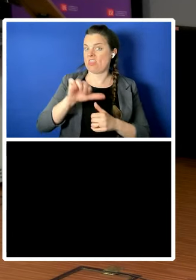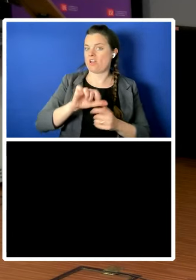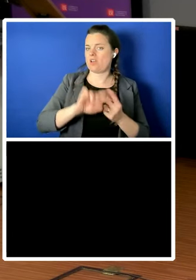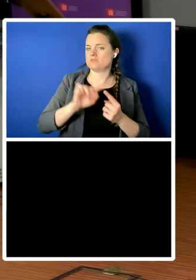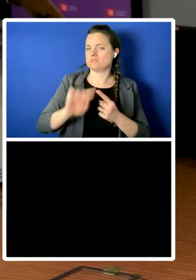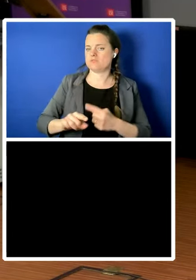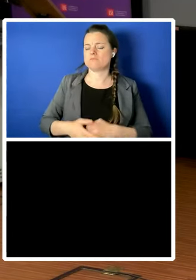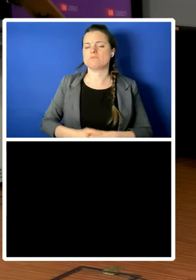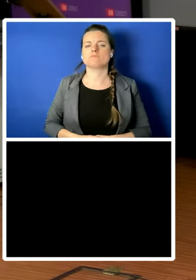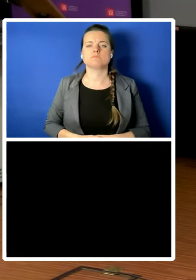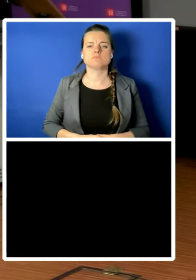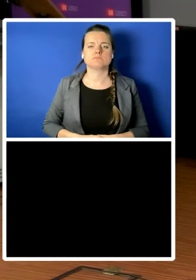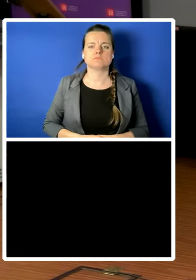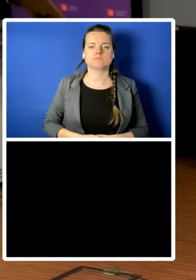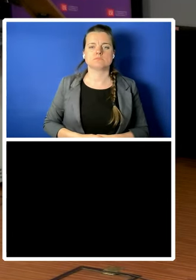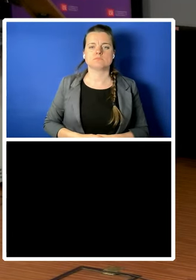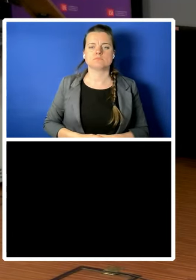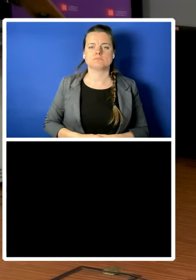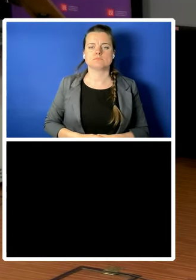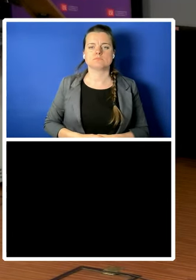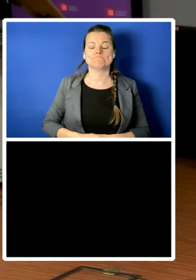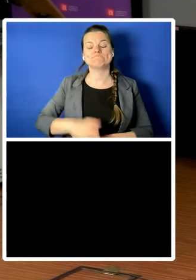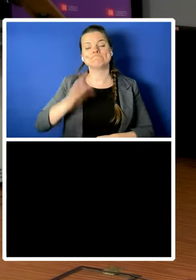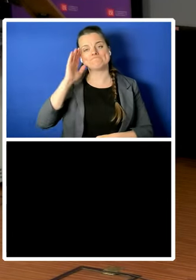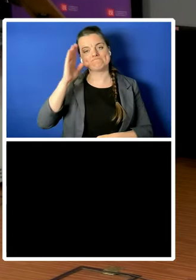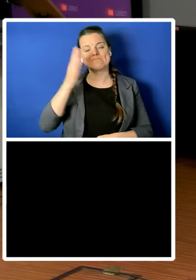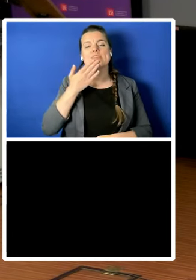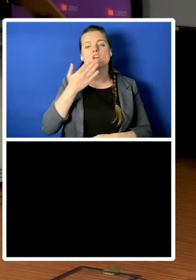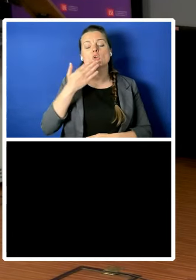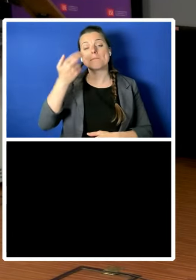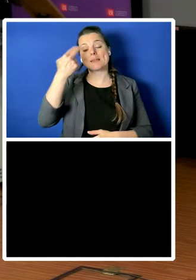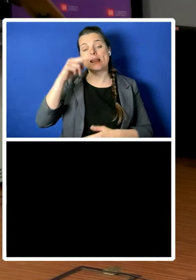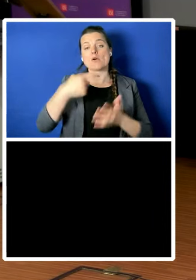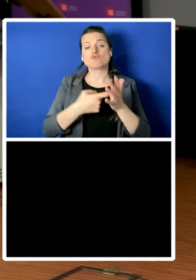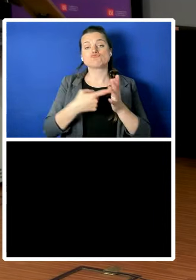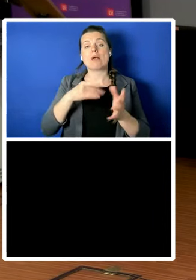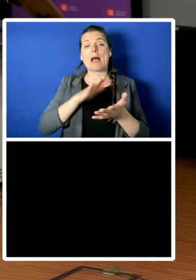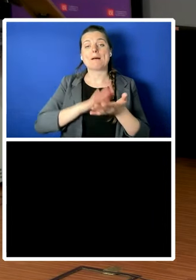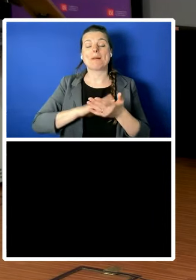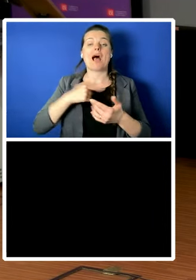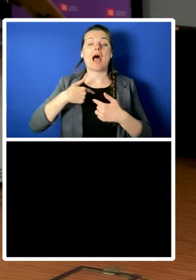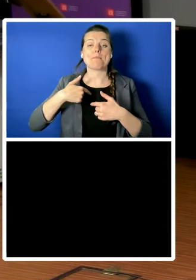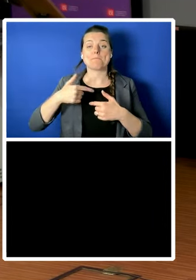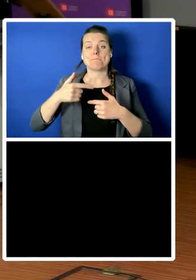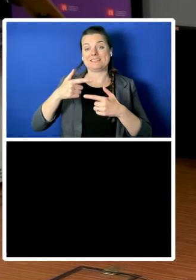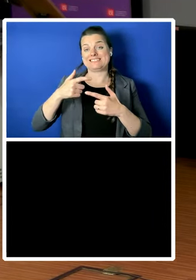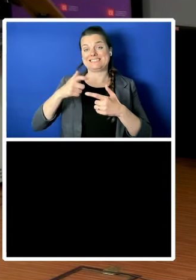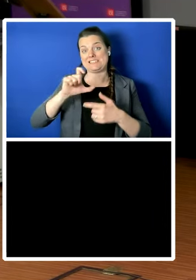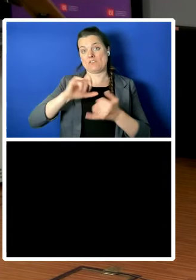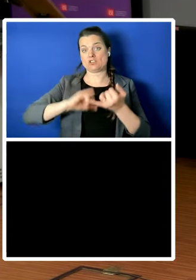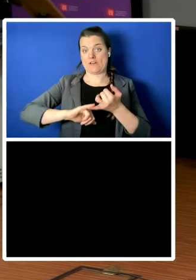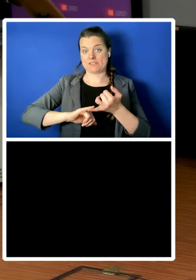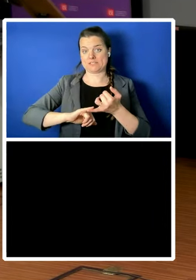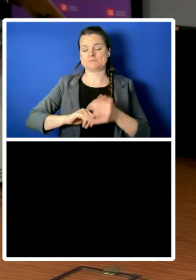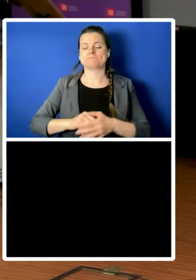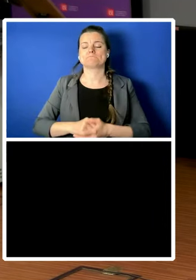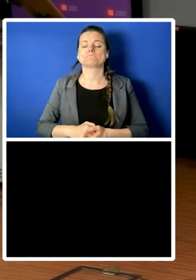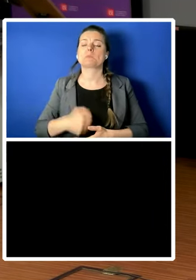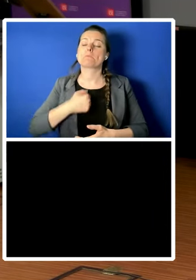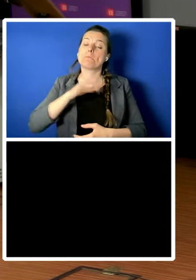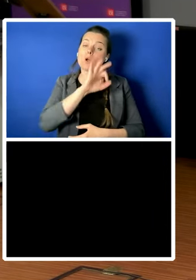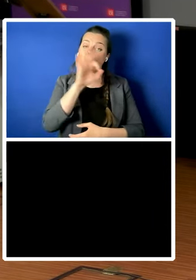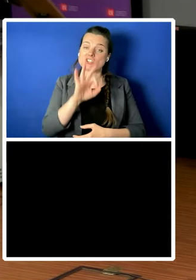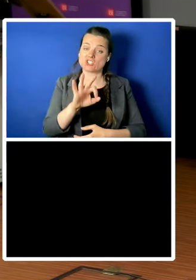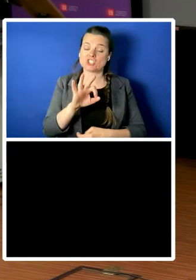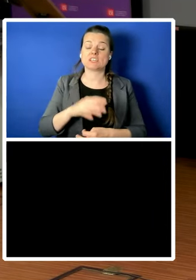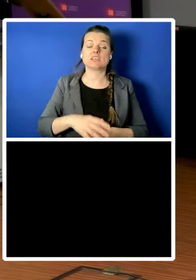hi thank you for that um my name's around how i'm civil servant um my question is that um one of the things